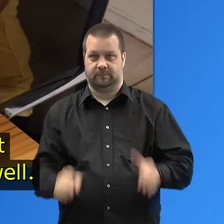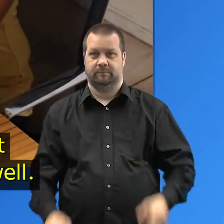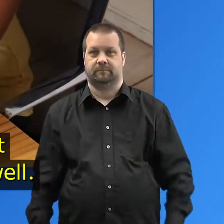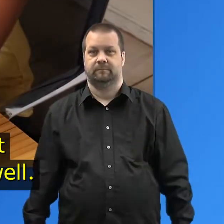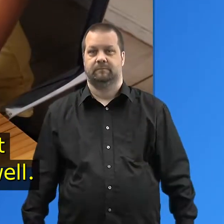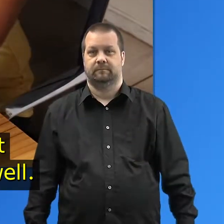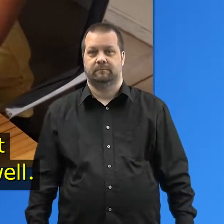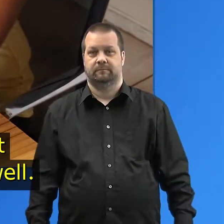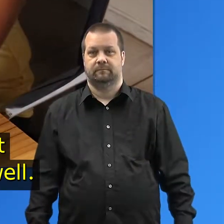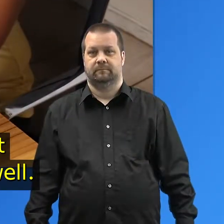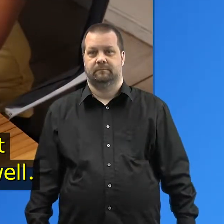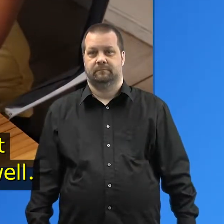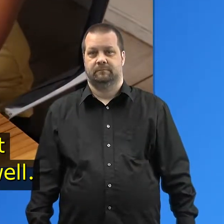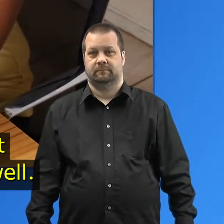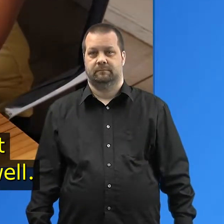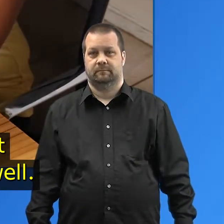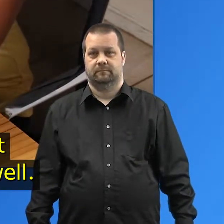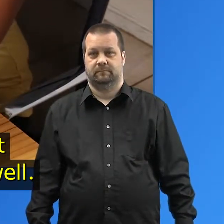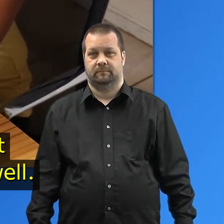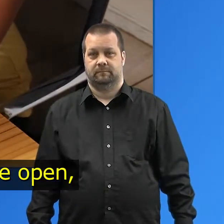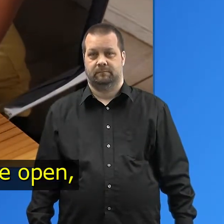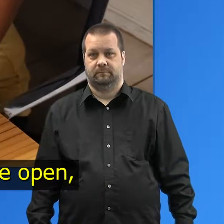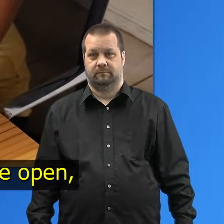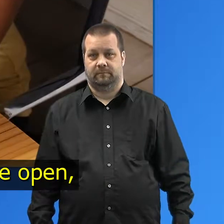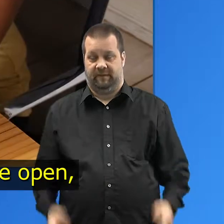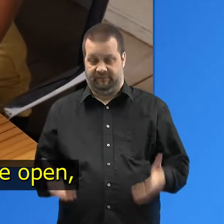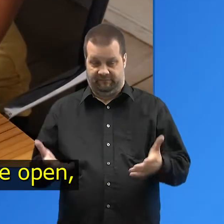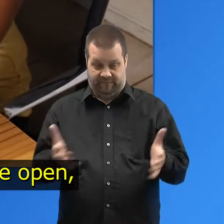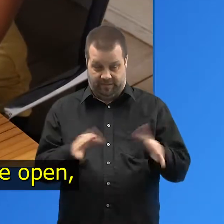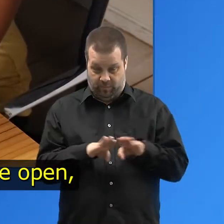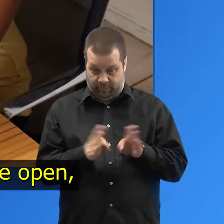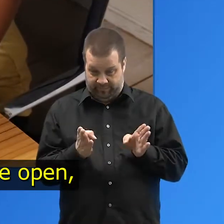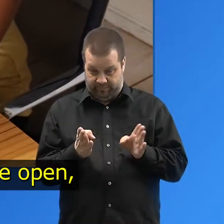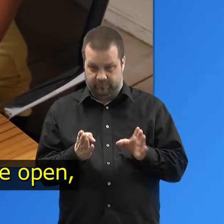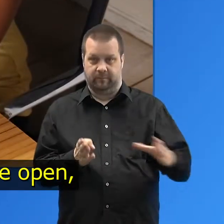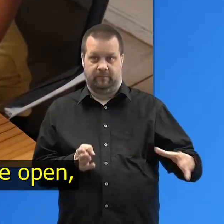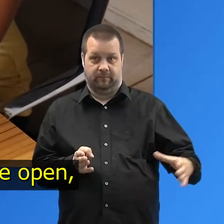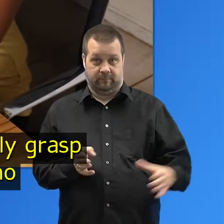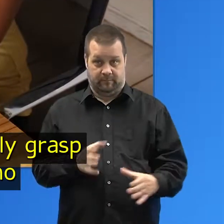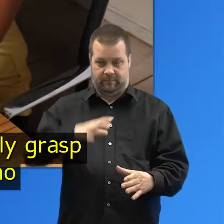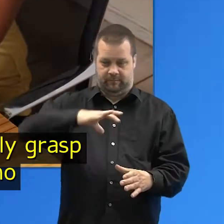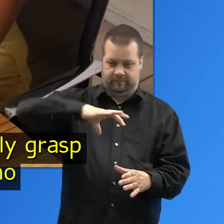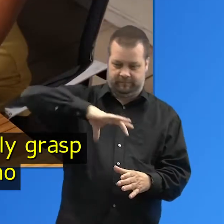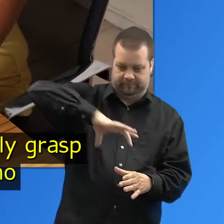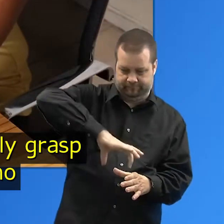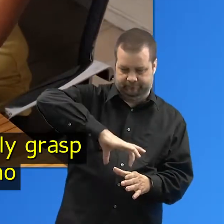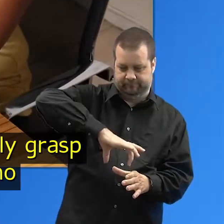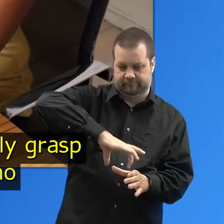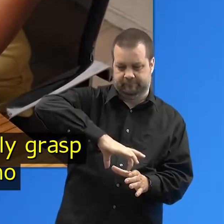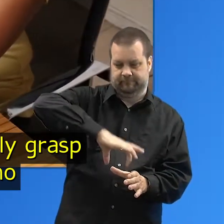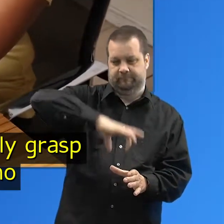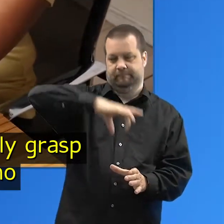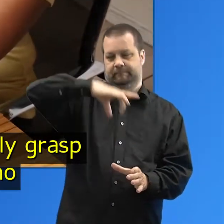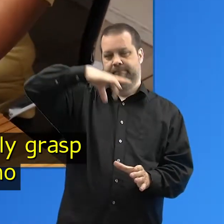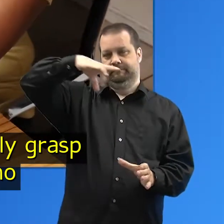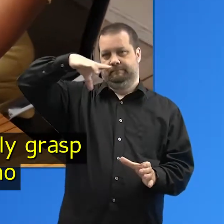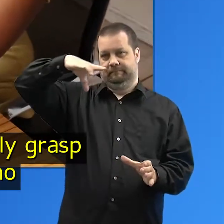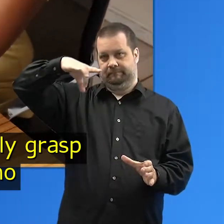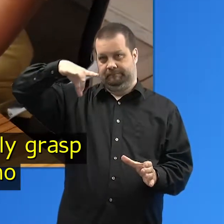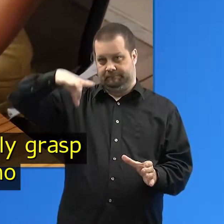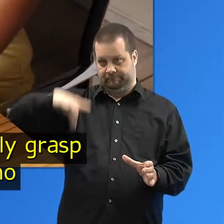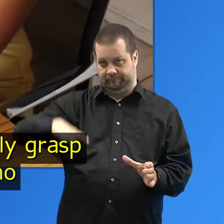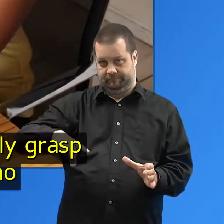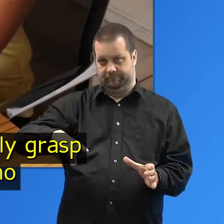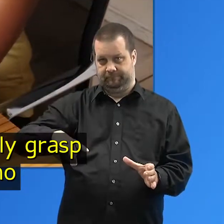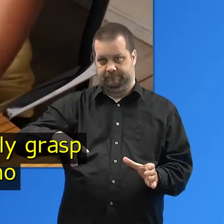the left and right flaps as well. Once the three flaps are open, use your fingers to firmly grasp